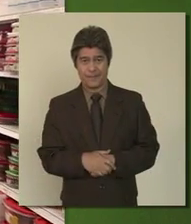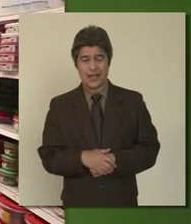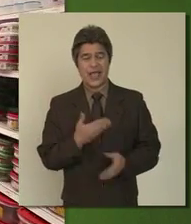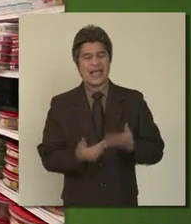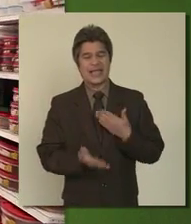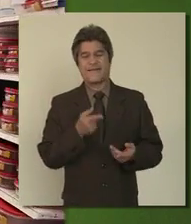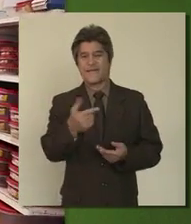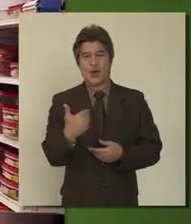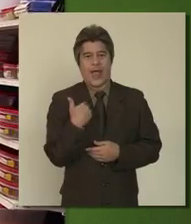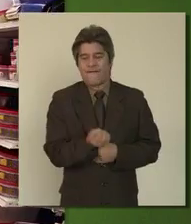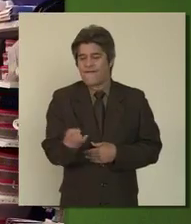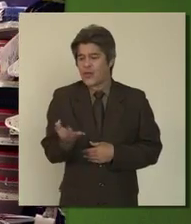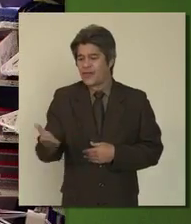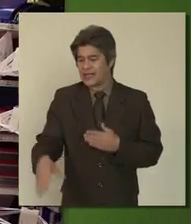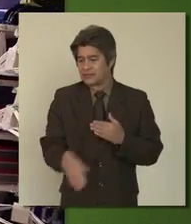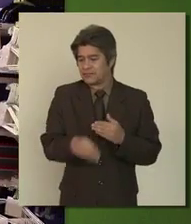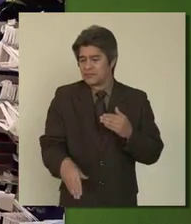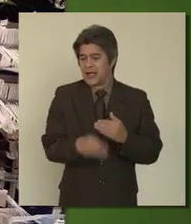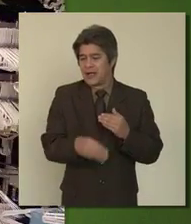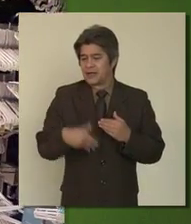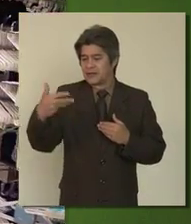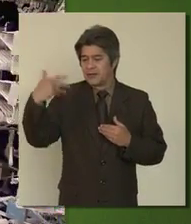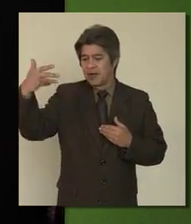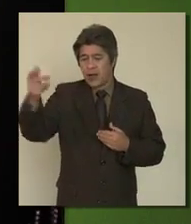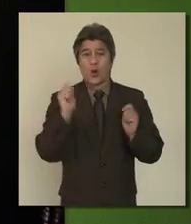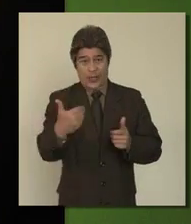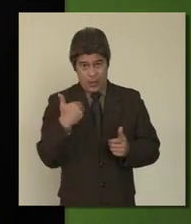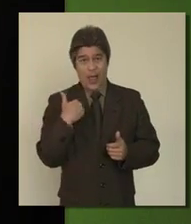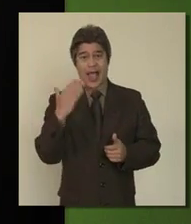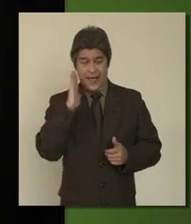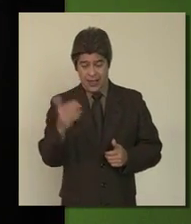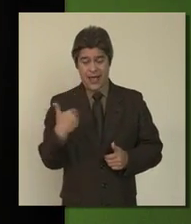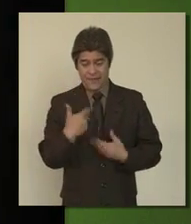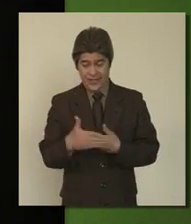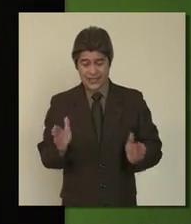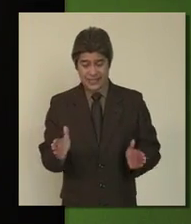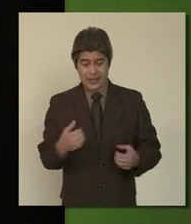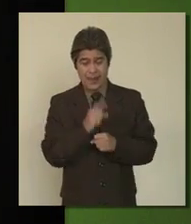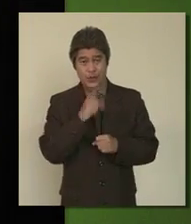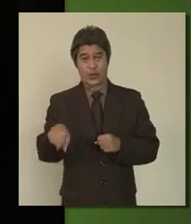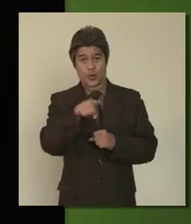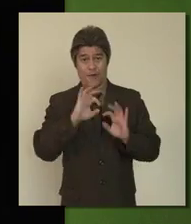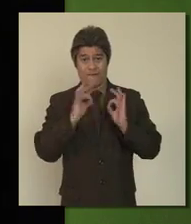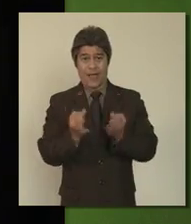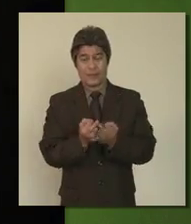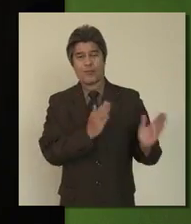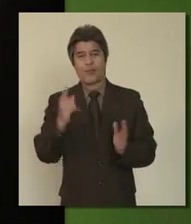Even if you just add a few items at a time, very quickly you will have a great kit that will ensure you and your family are prepared for an emergency.